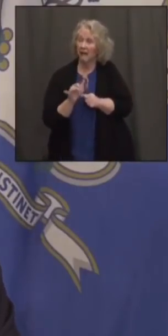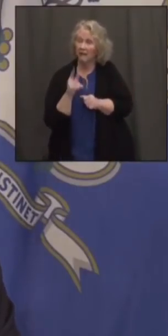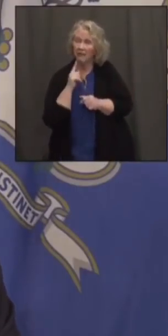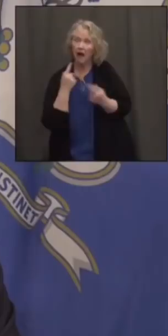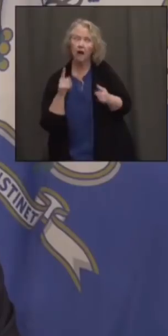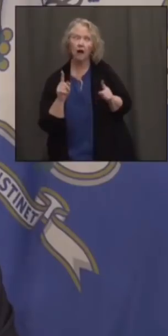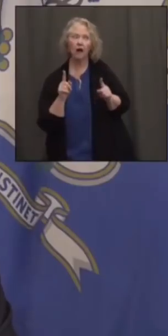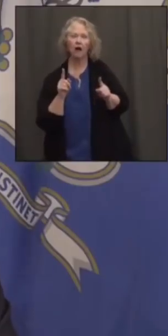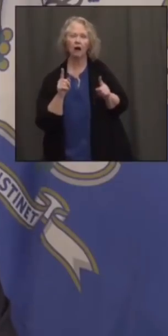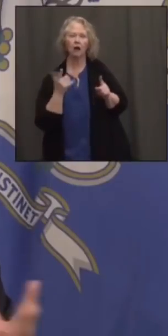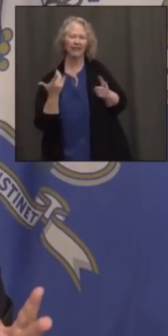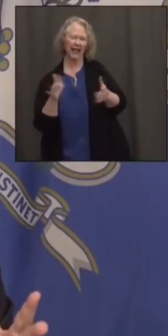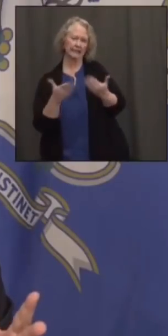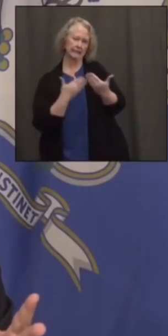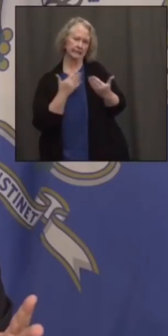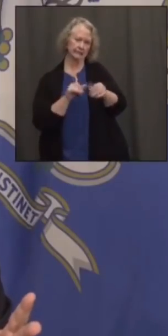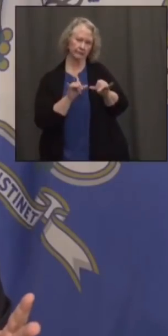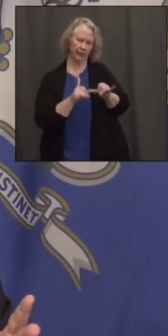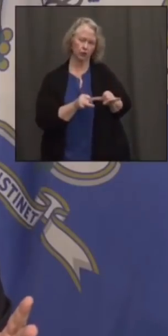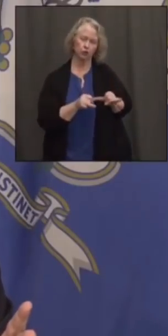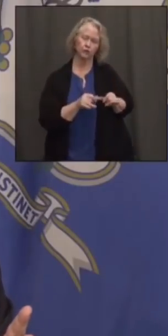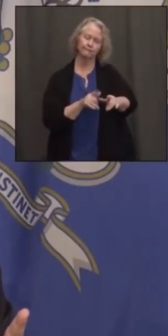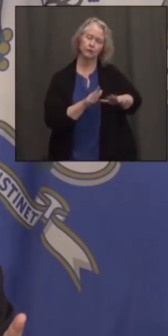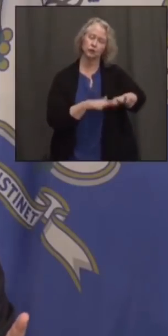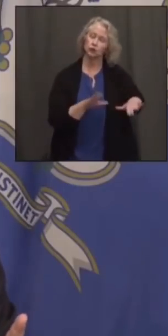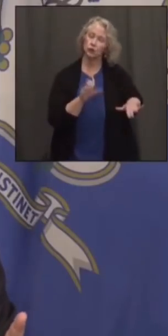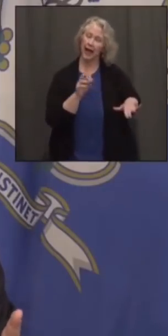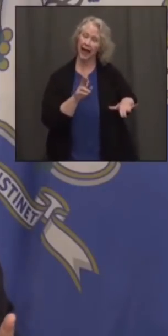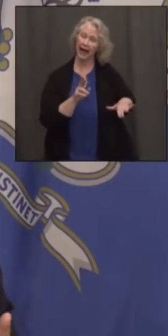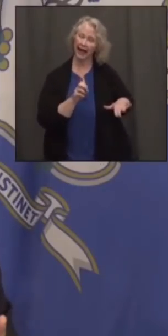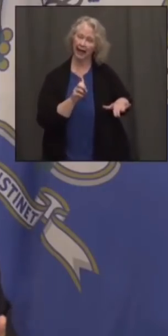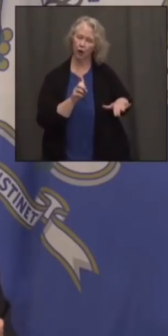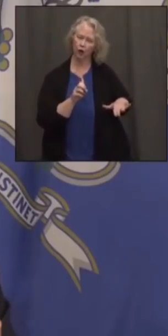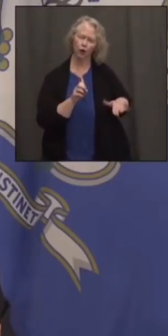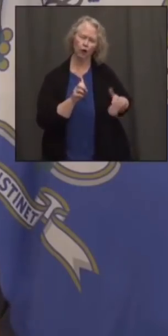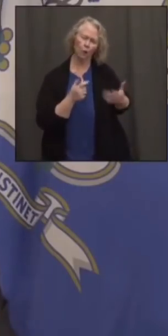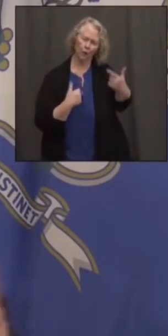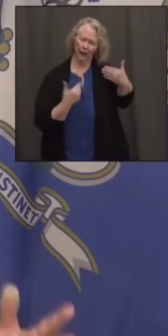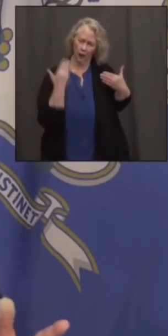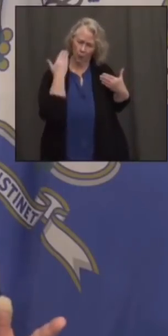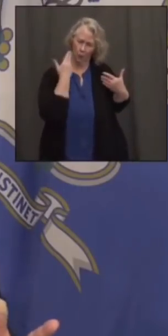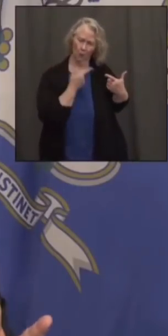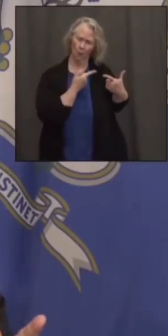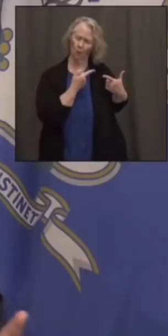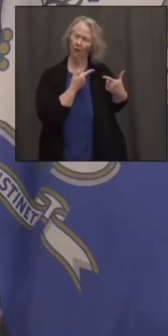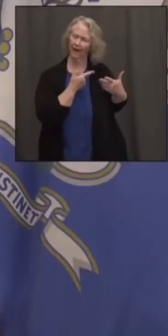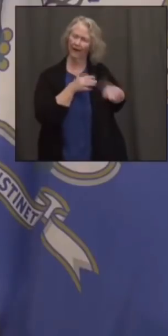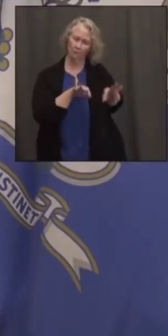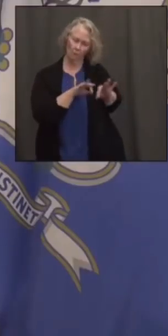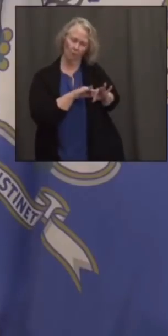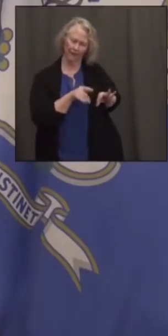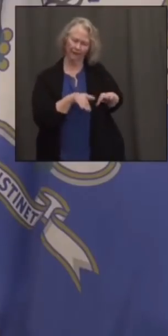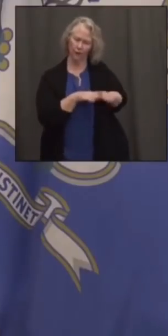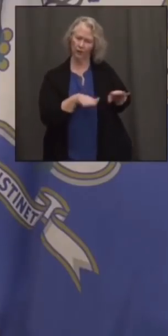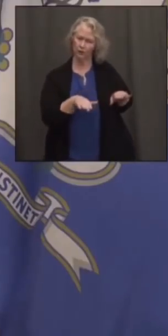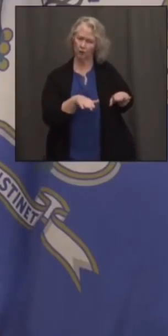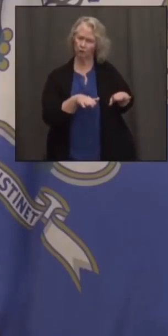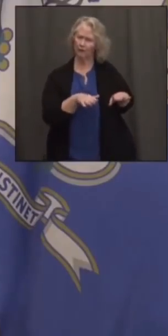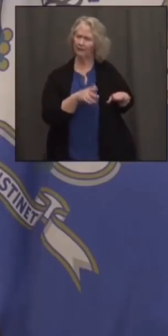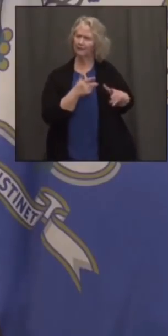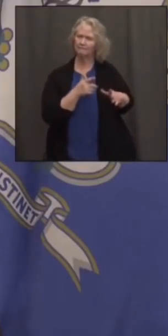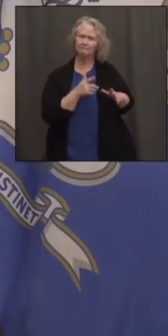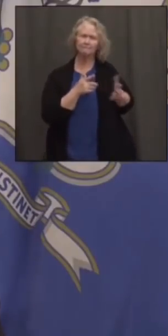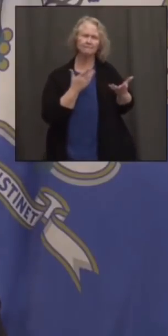that's easier to measure. Child care expansion? know, intuitively, we understand what it means to kids and what it means to